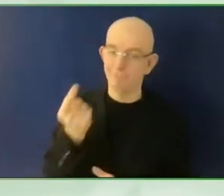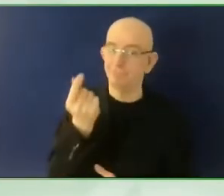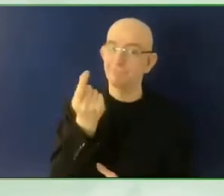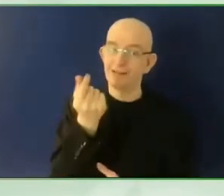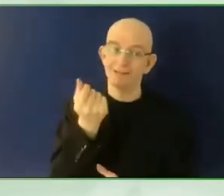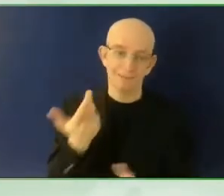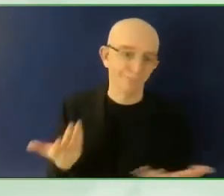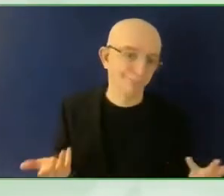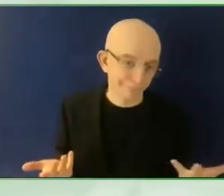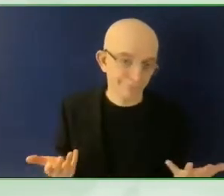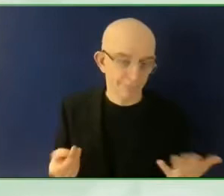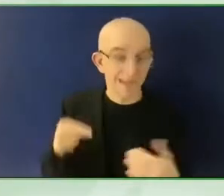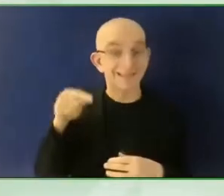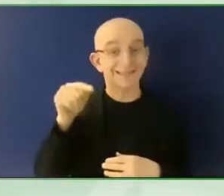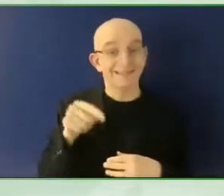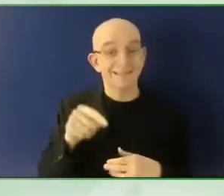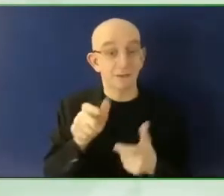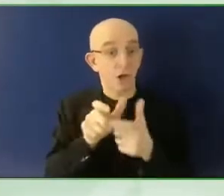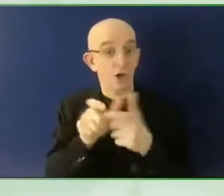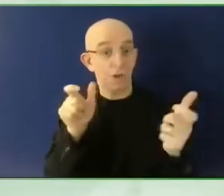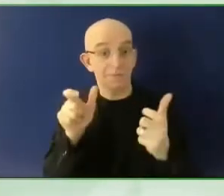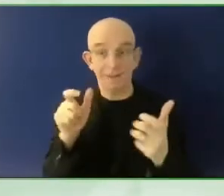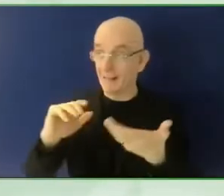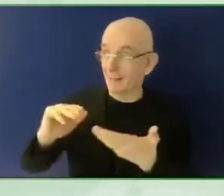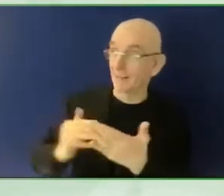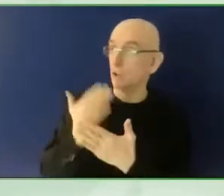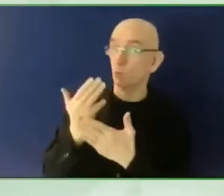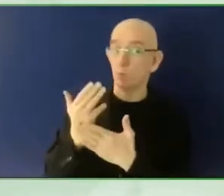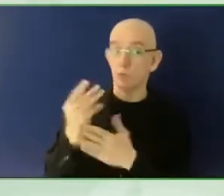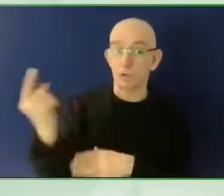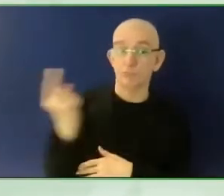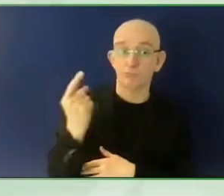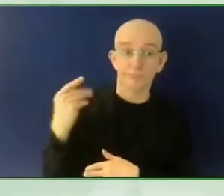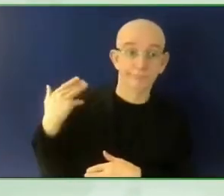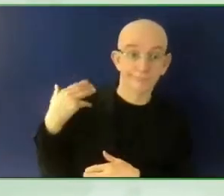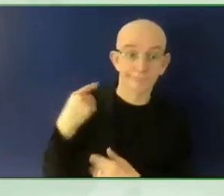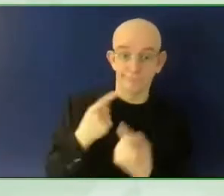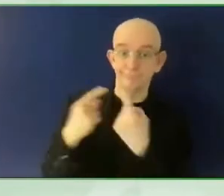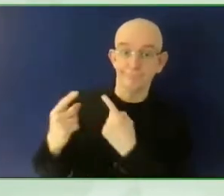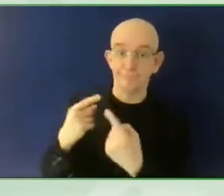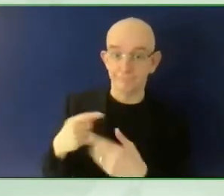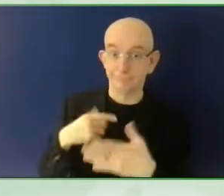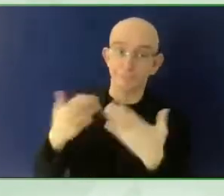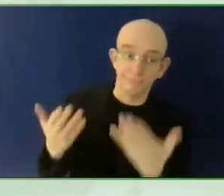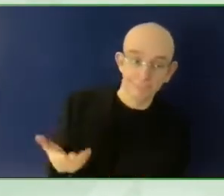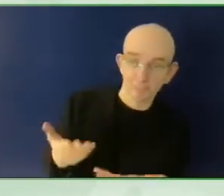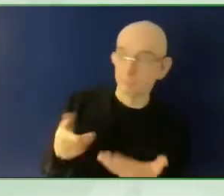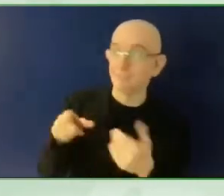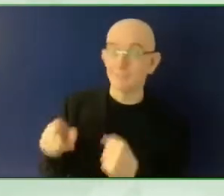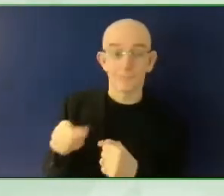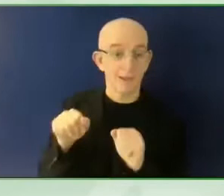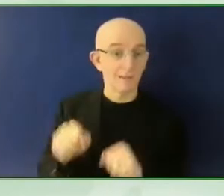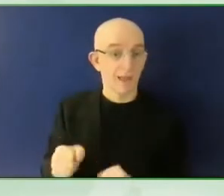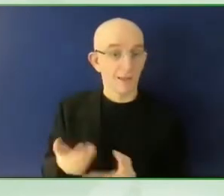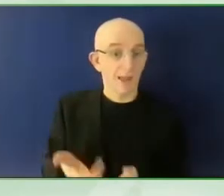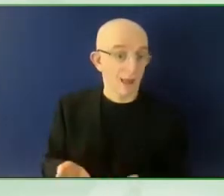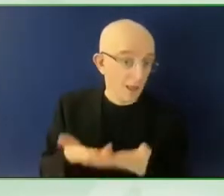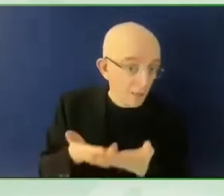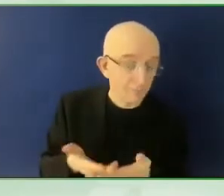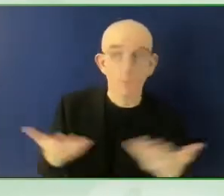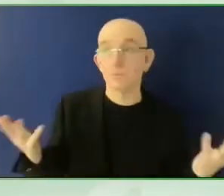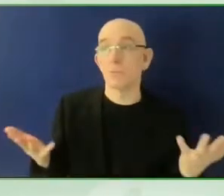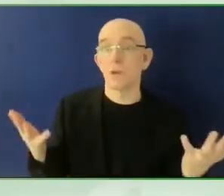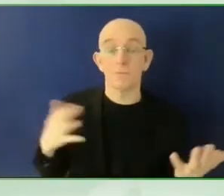as part of a corporate volunteering package, or if they buy an internal version of this for their own